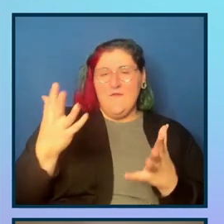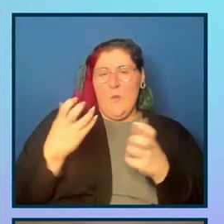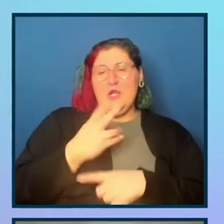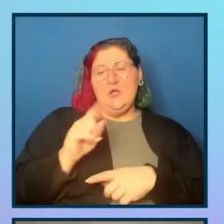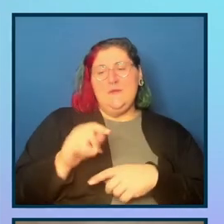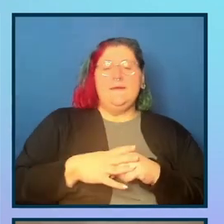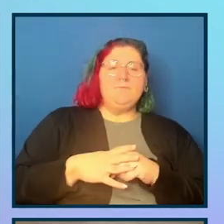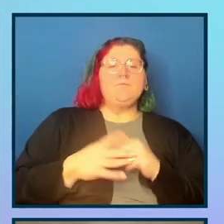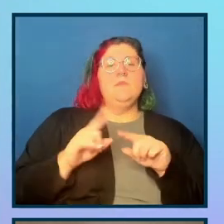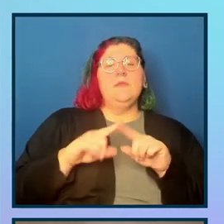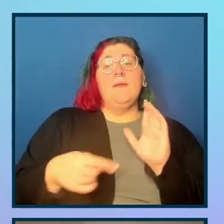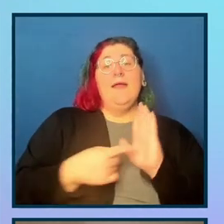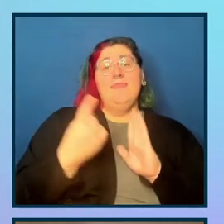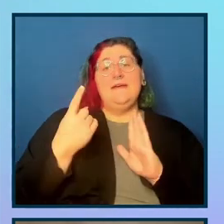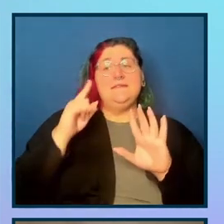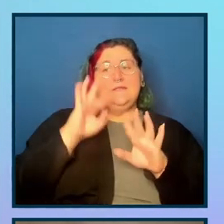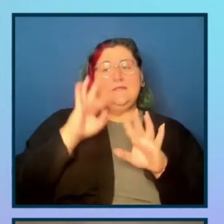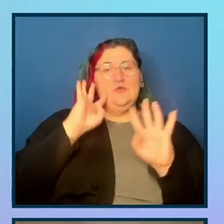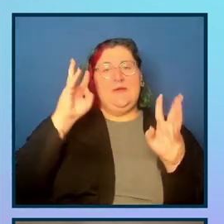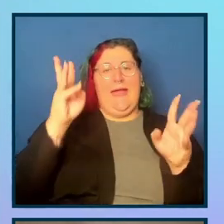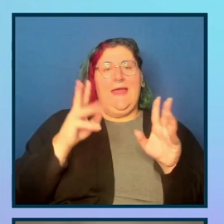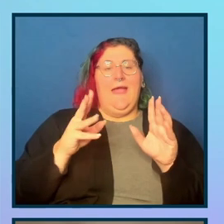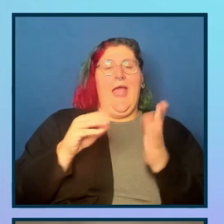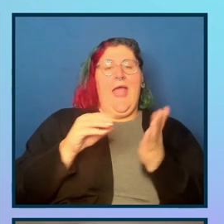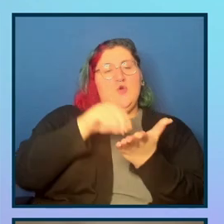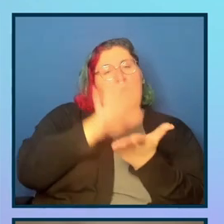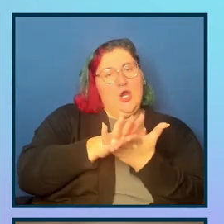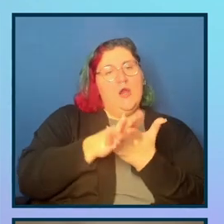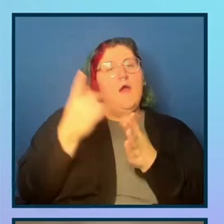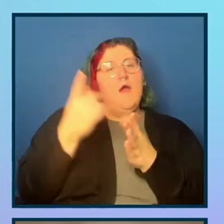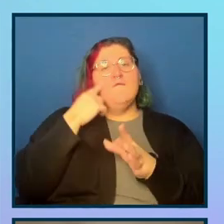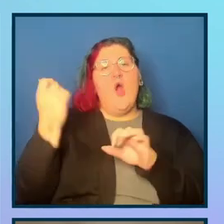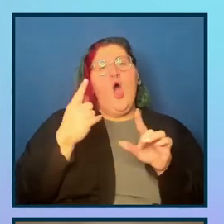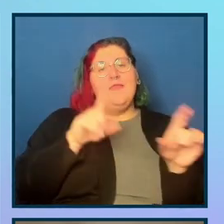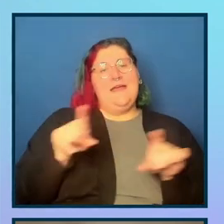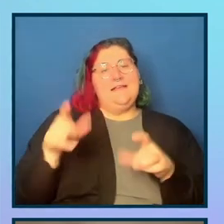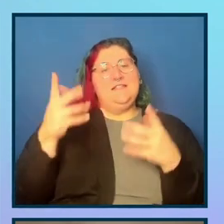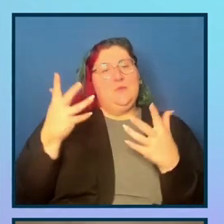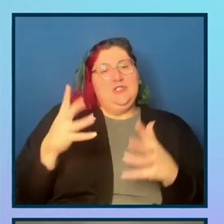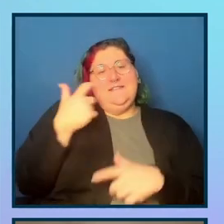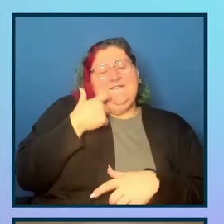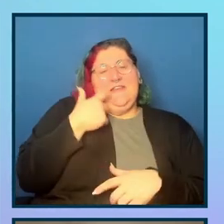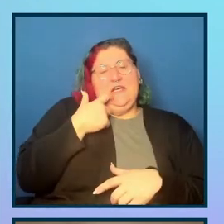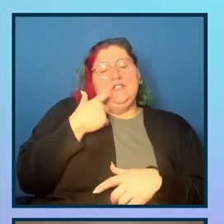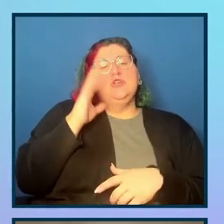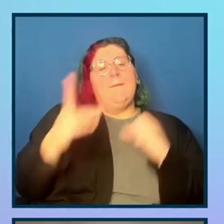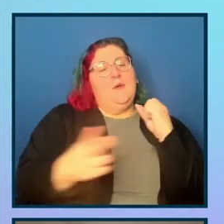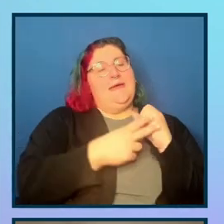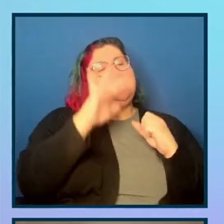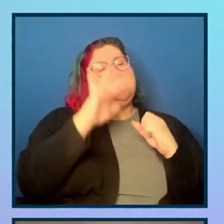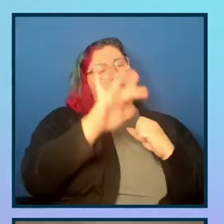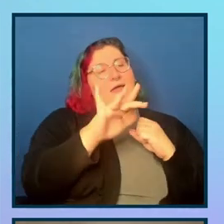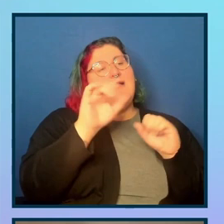testing I just did. So I'm going to, I clicked the save button and I can give it a name. I might prefix it with hello